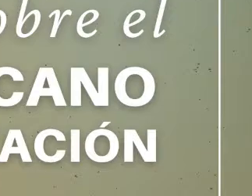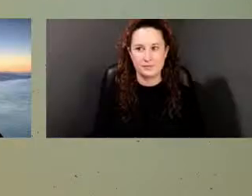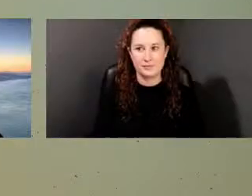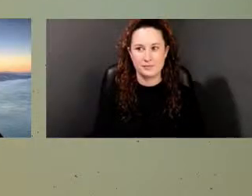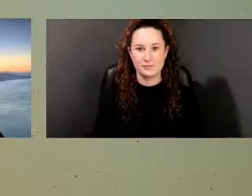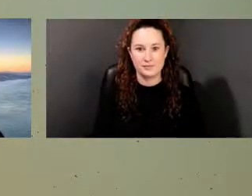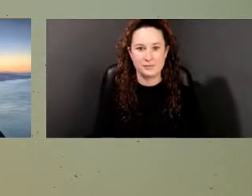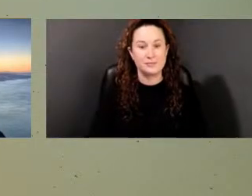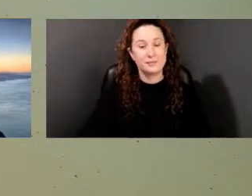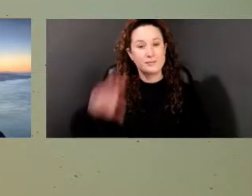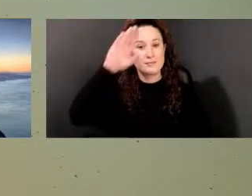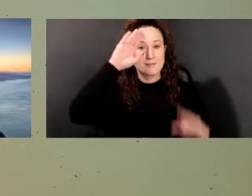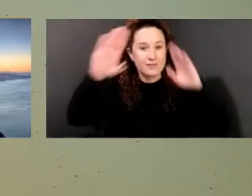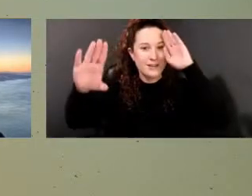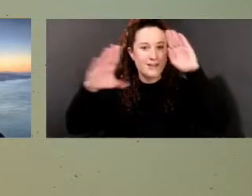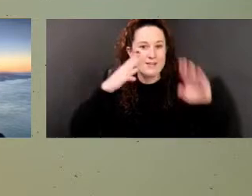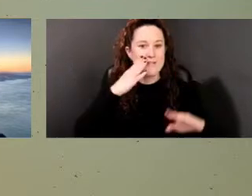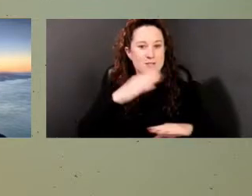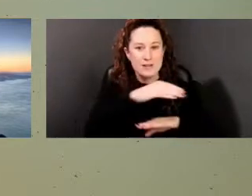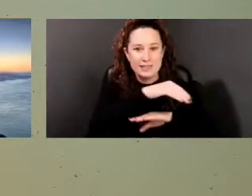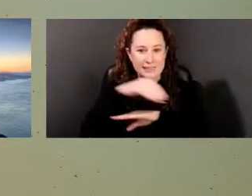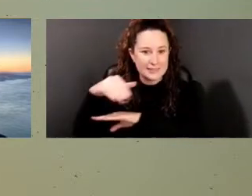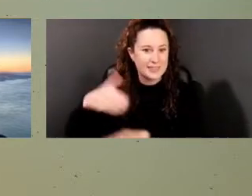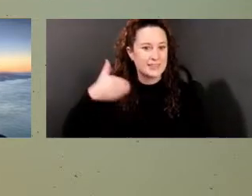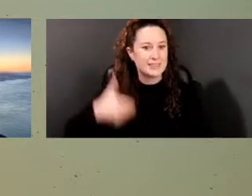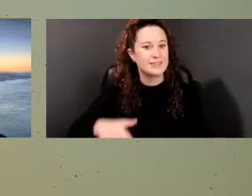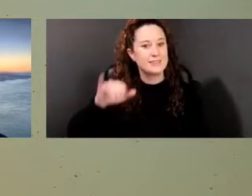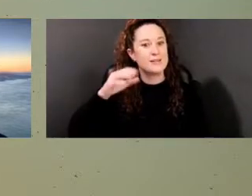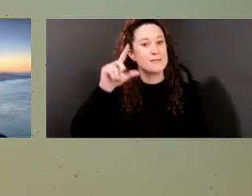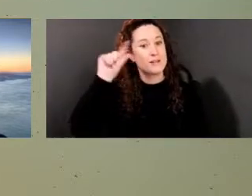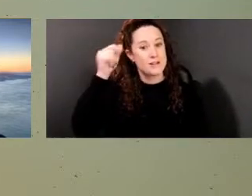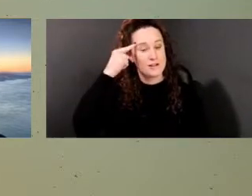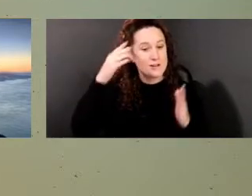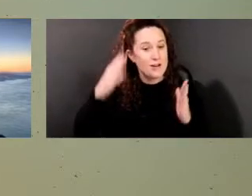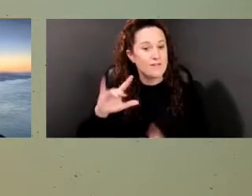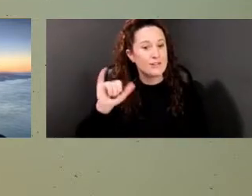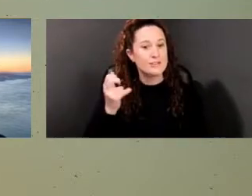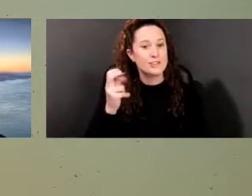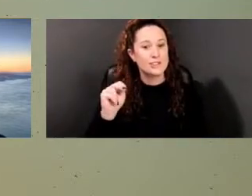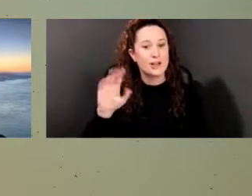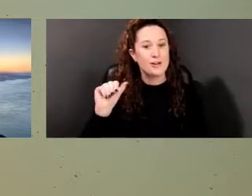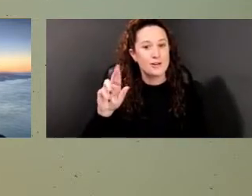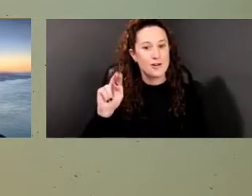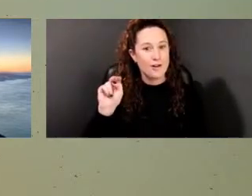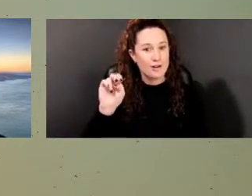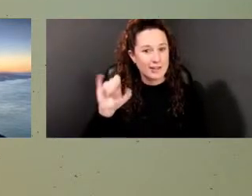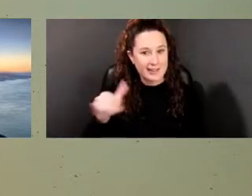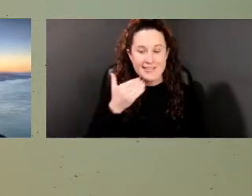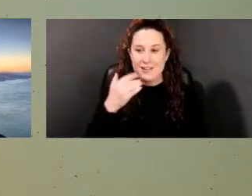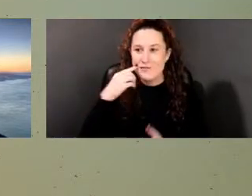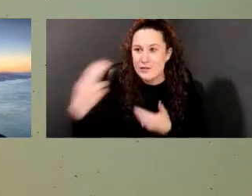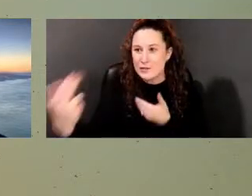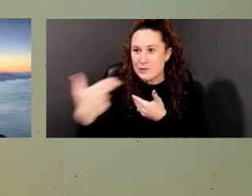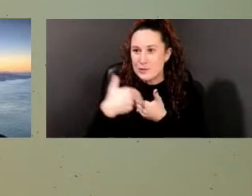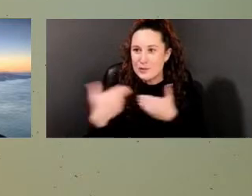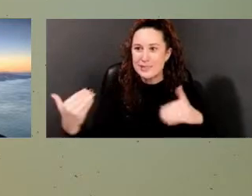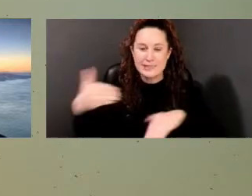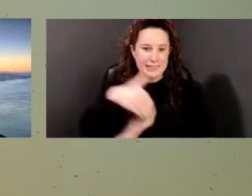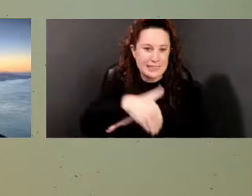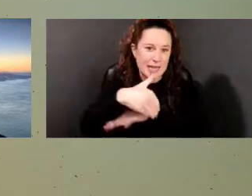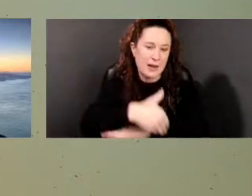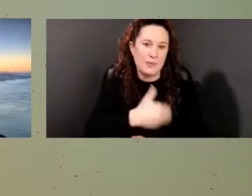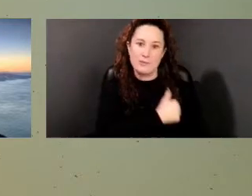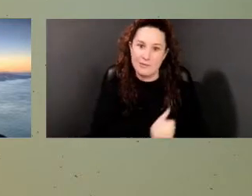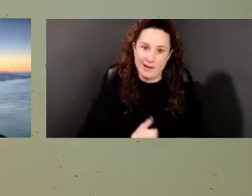Good evening, everyone. I'm Governor John Carney. Thank you for joining us tonight. We apologize for the little bit of delay.